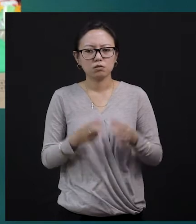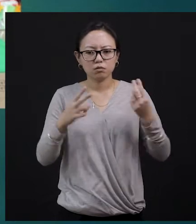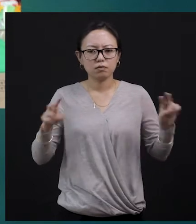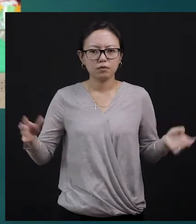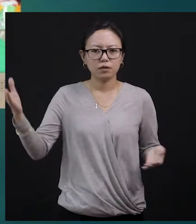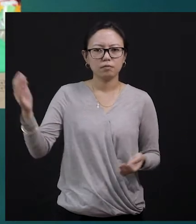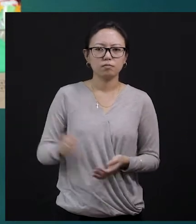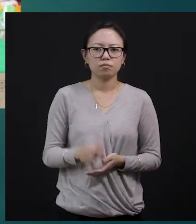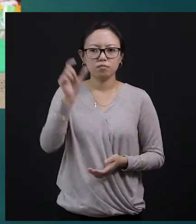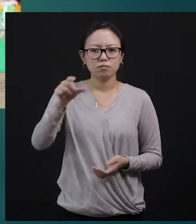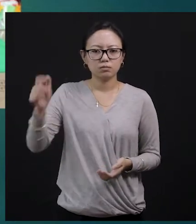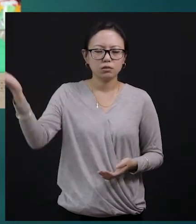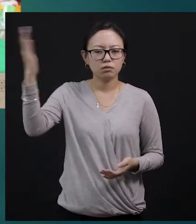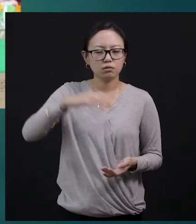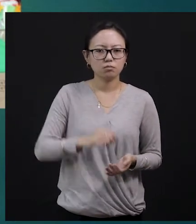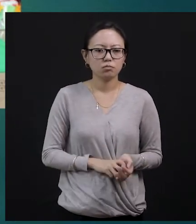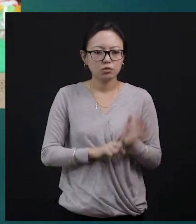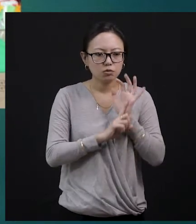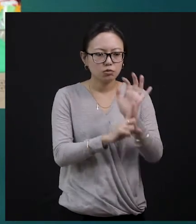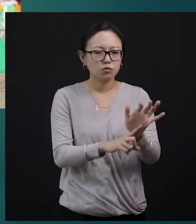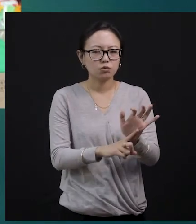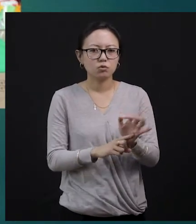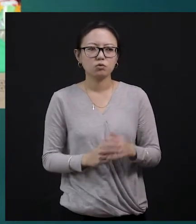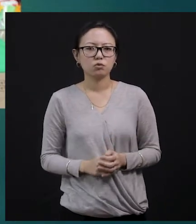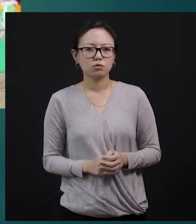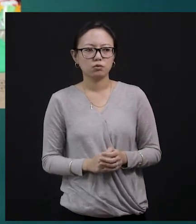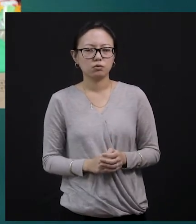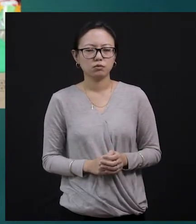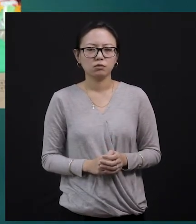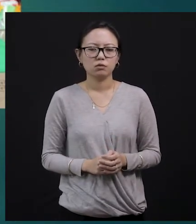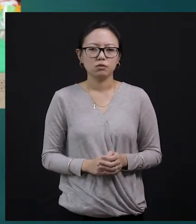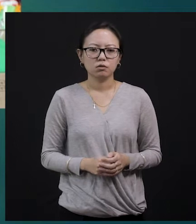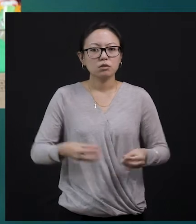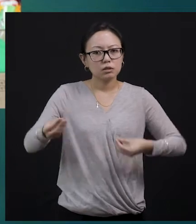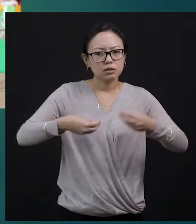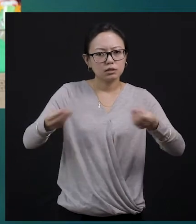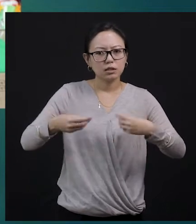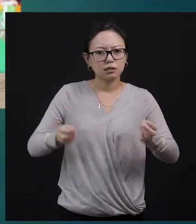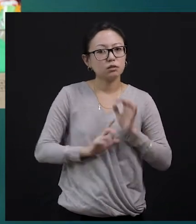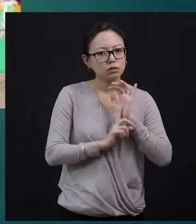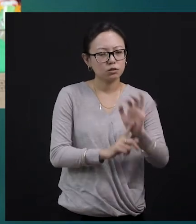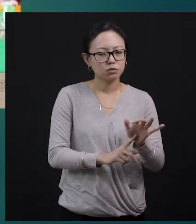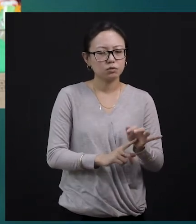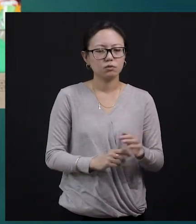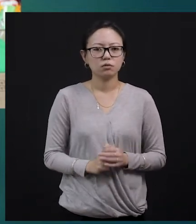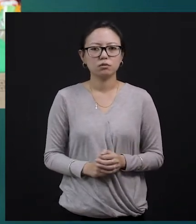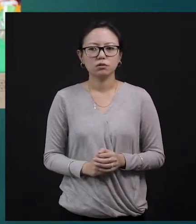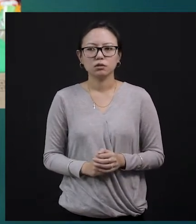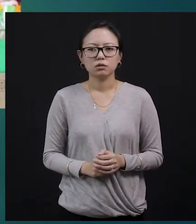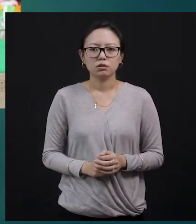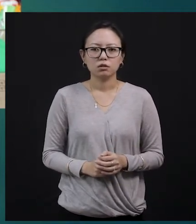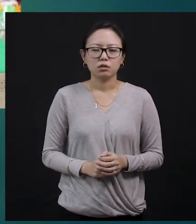products. That means whatever they have made, they will come to showcase it as well as sell it. And this also creates more